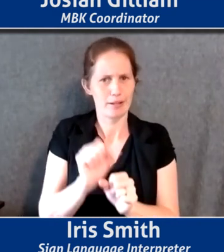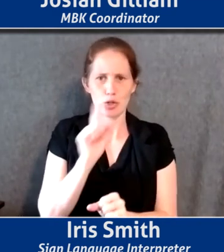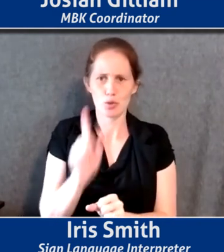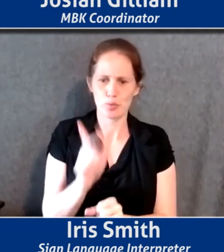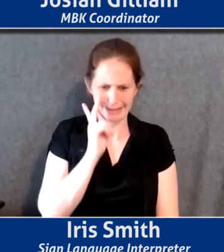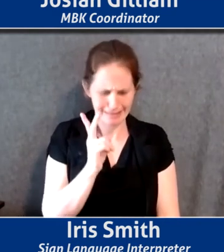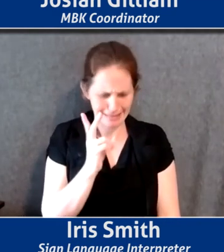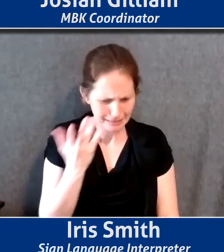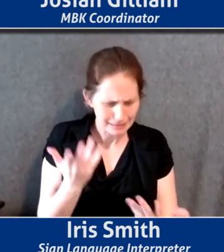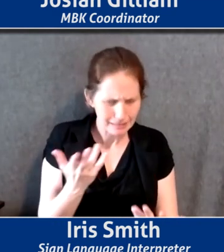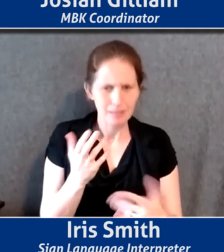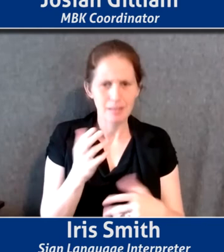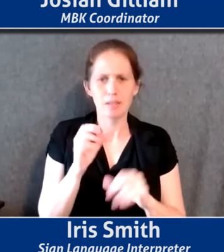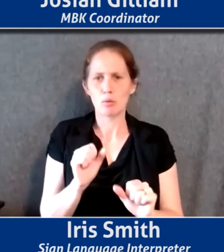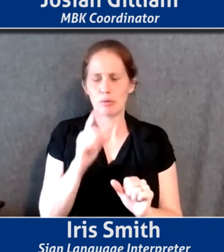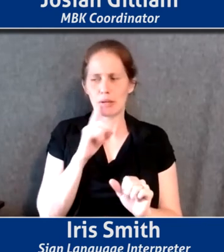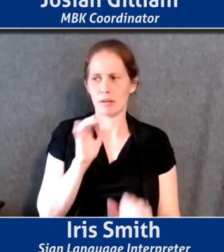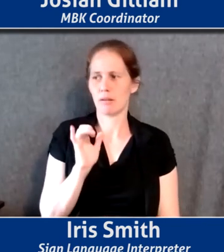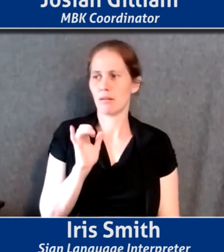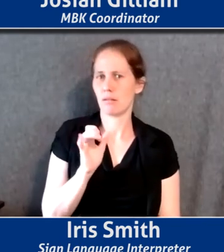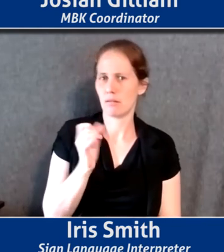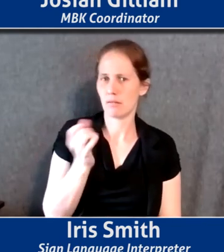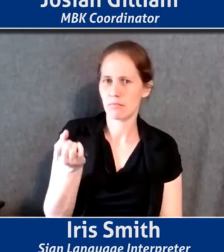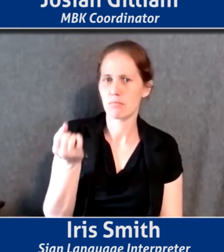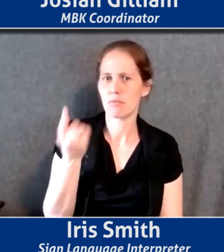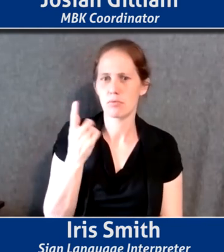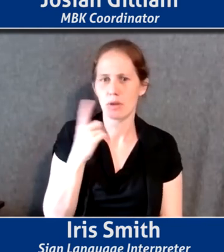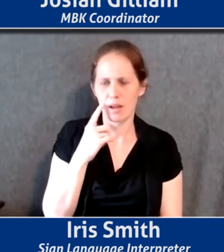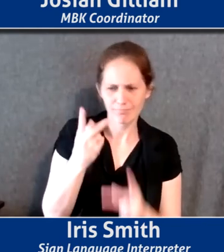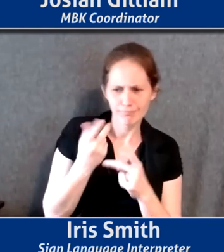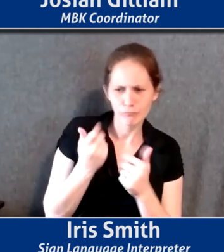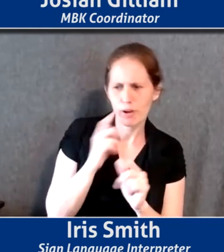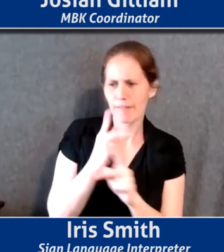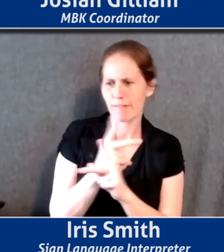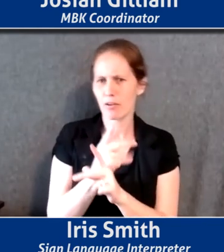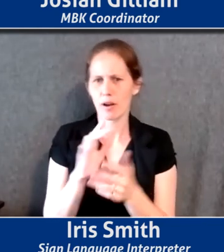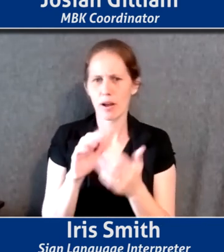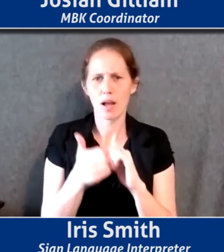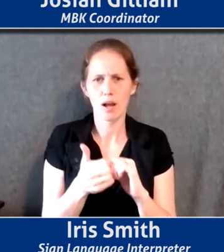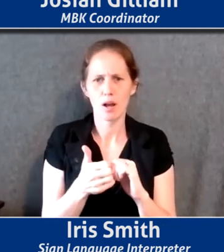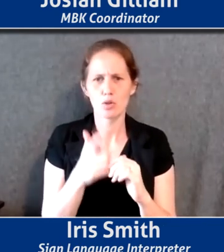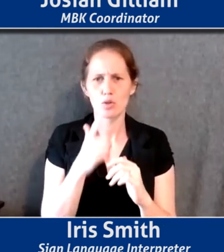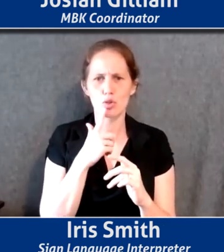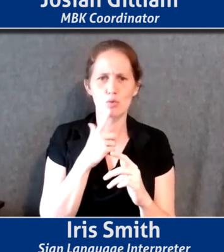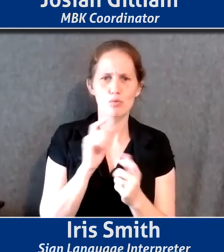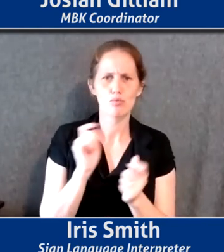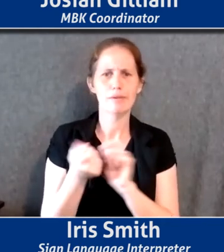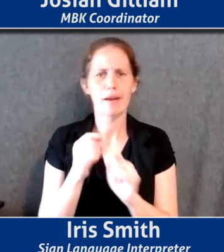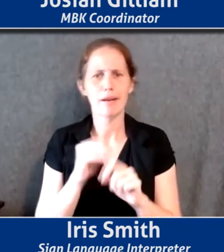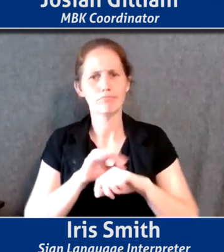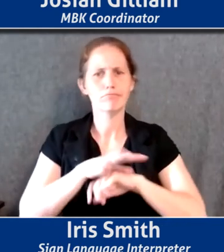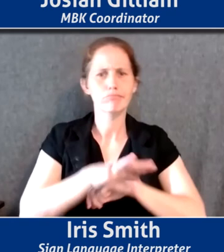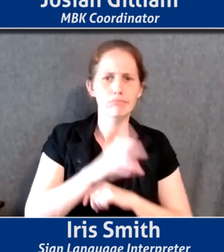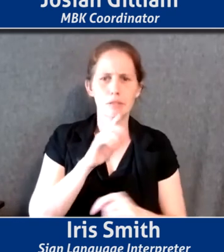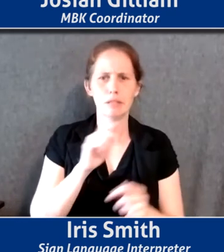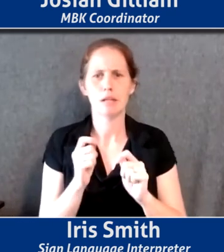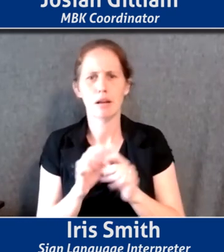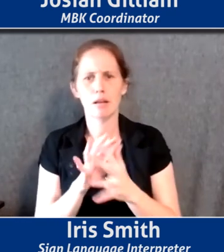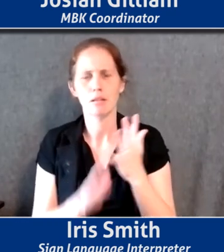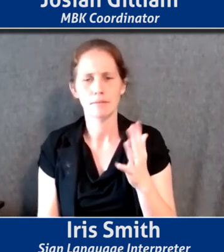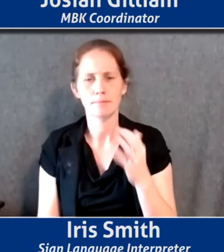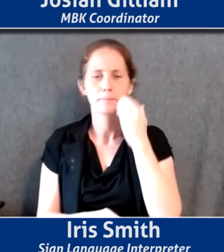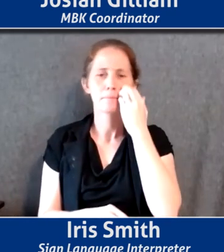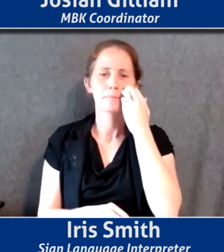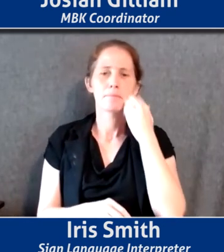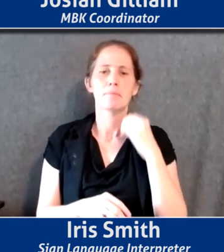and that you can appreciate. And in some ways try to figure out, you how to affect and influence and change and all that stuff.